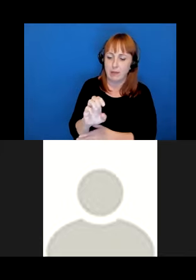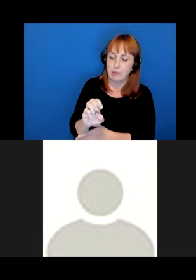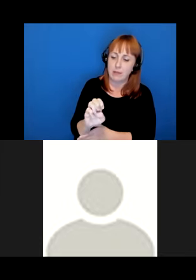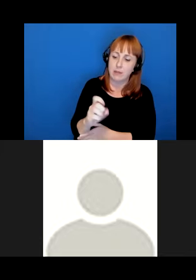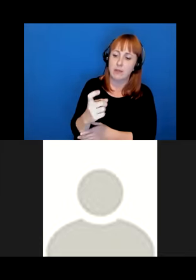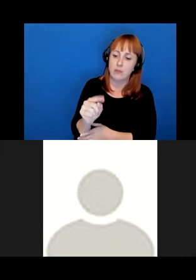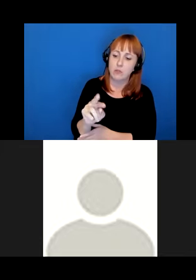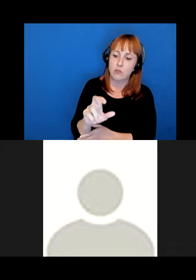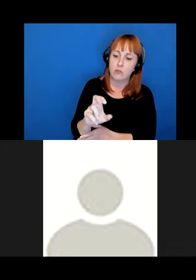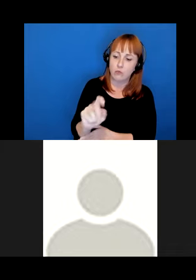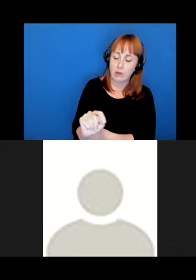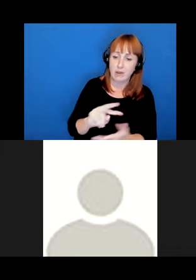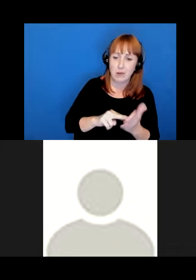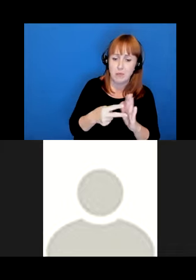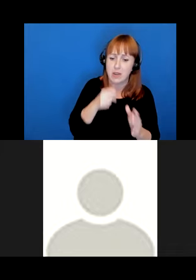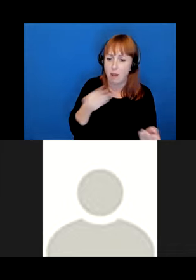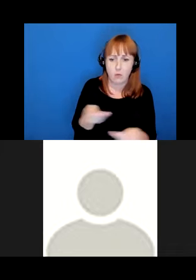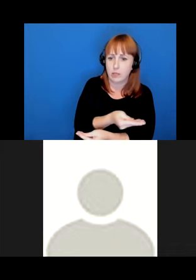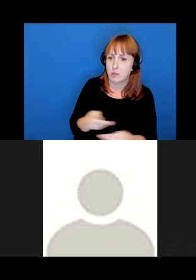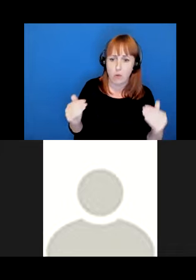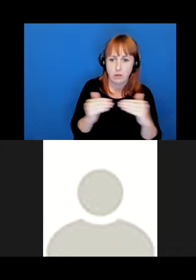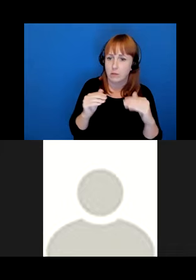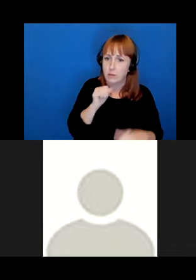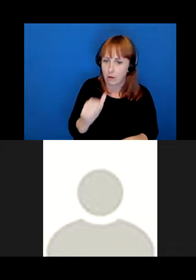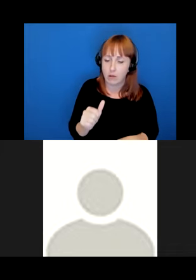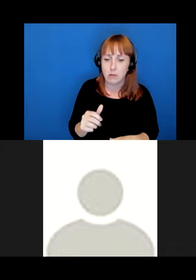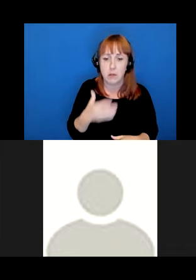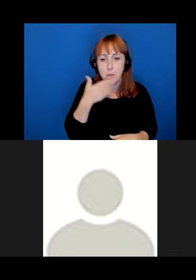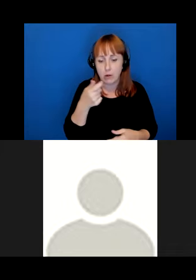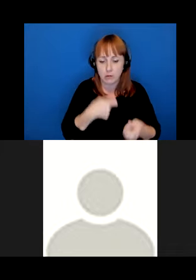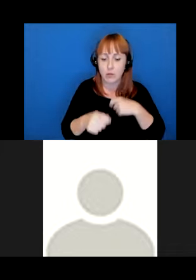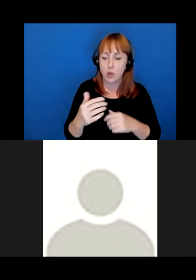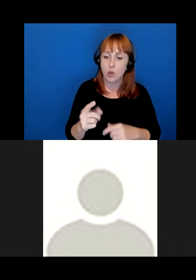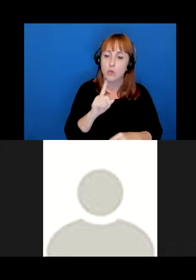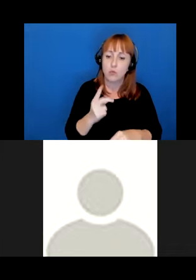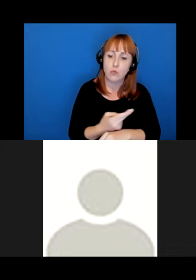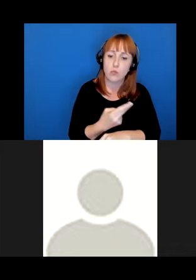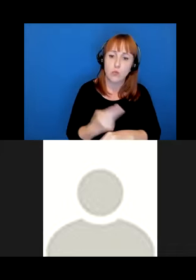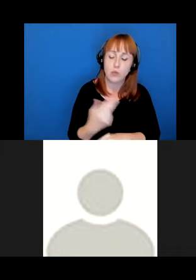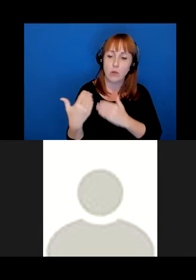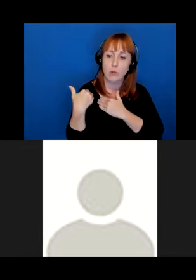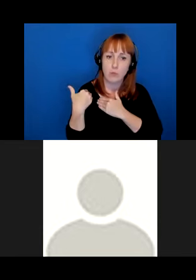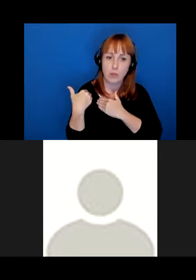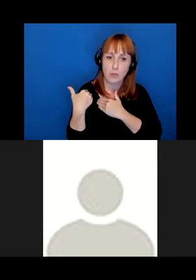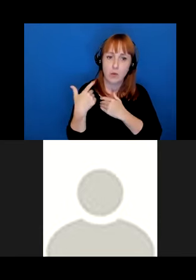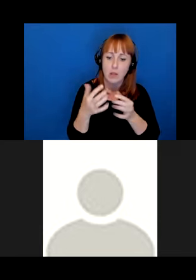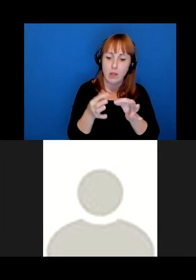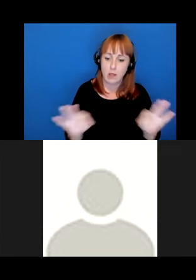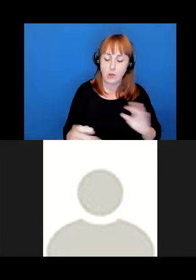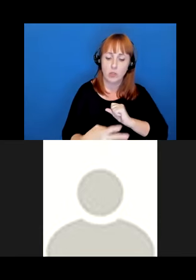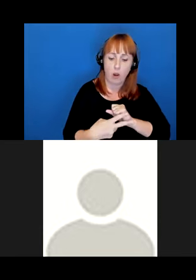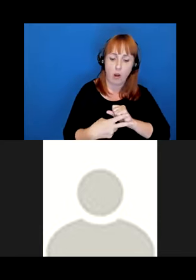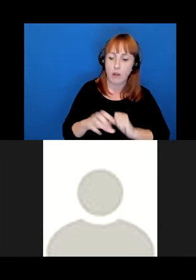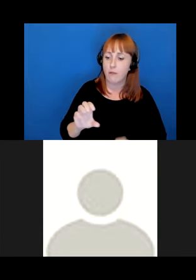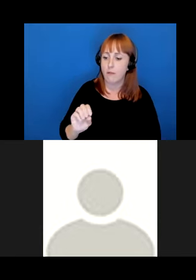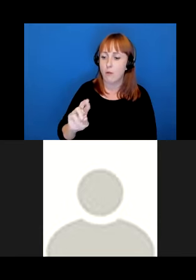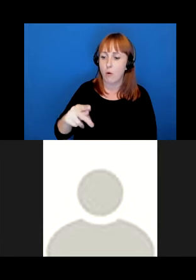suggest that a better description could be something like responsibly using language archives or corpora. And within